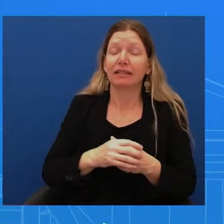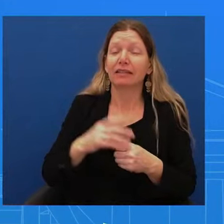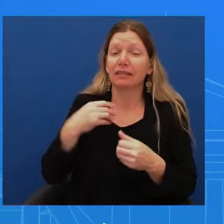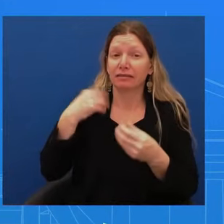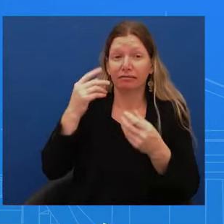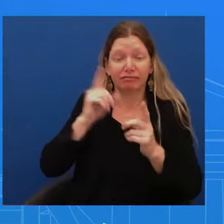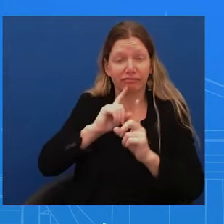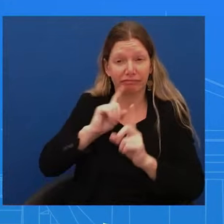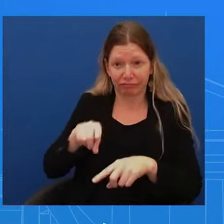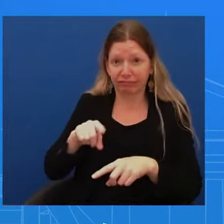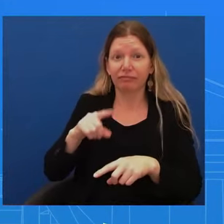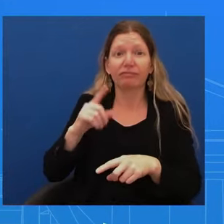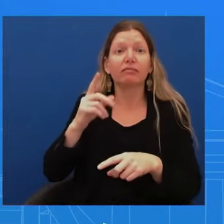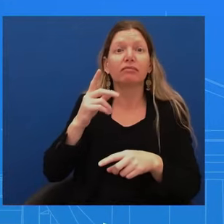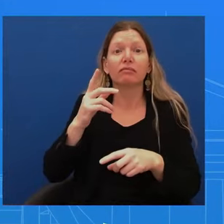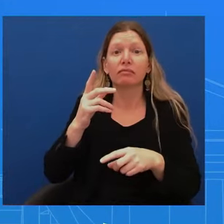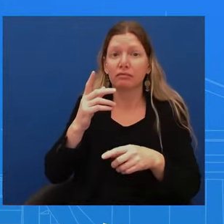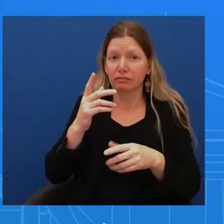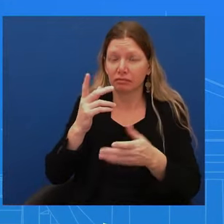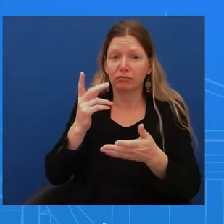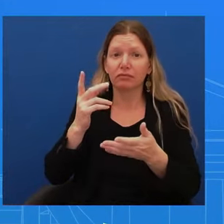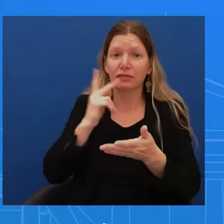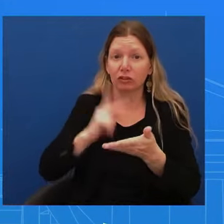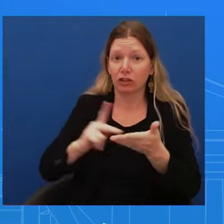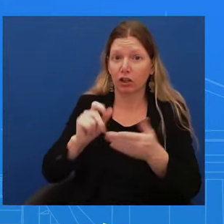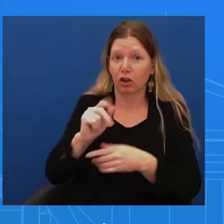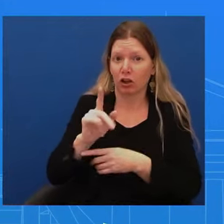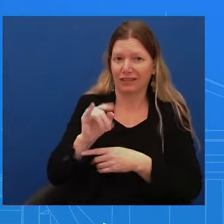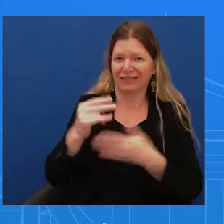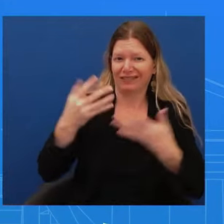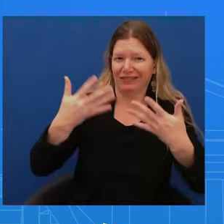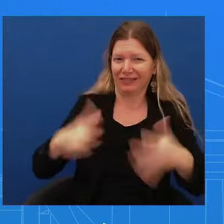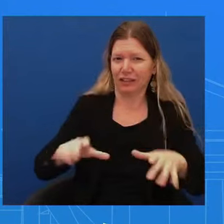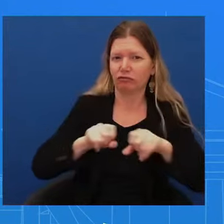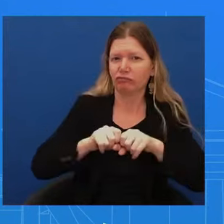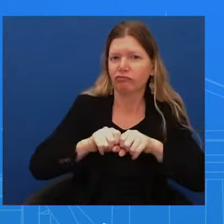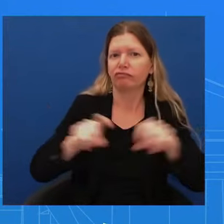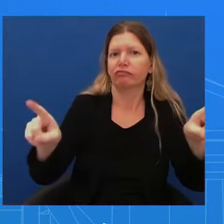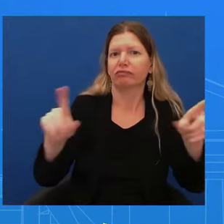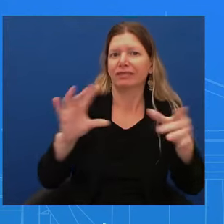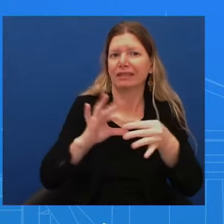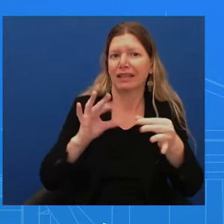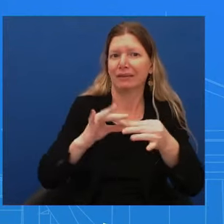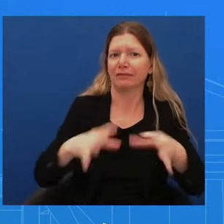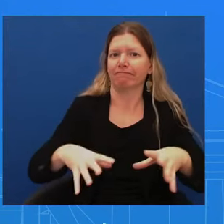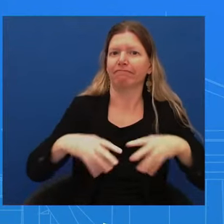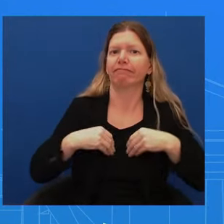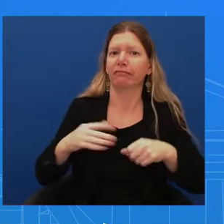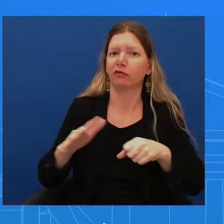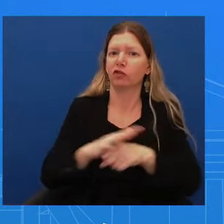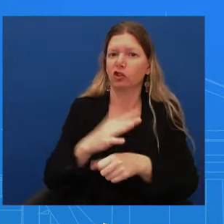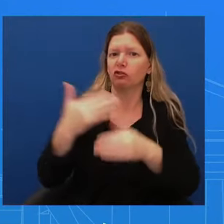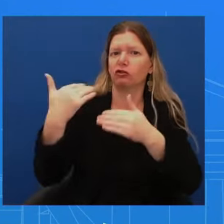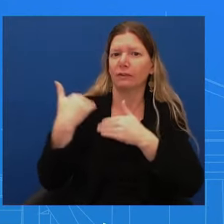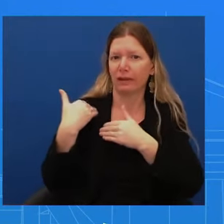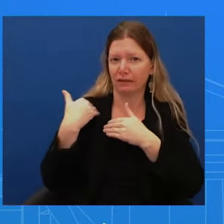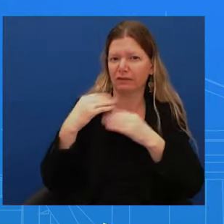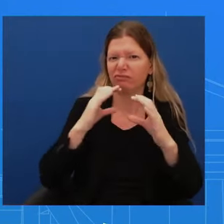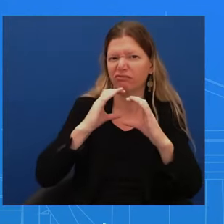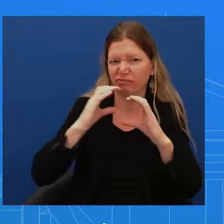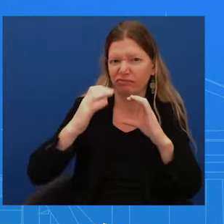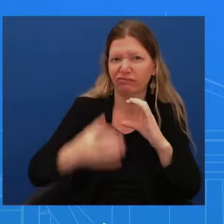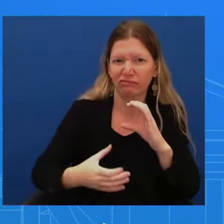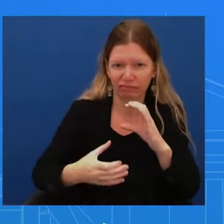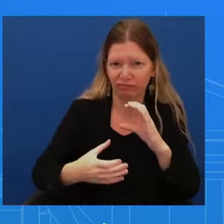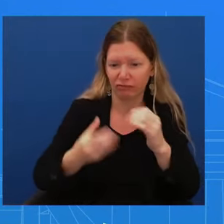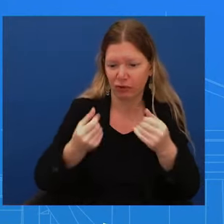of what we has unfolded over the last couple of days, and the president appreciates that. And I have the statement right in front of